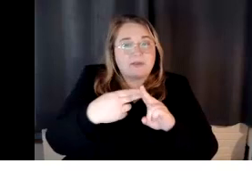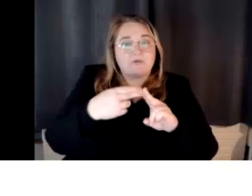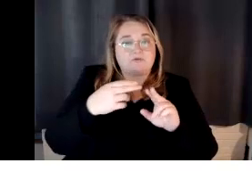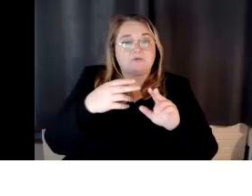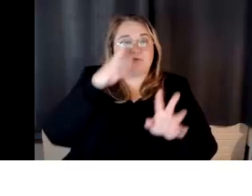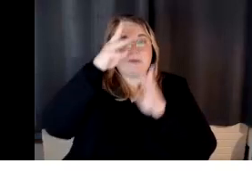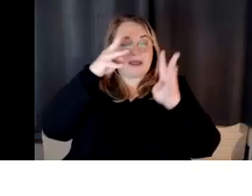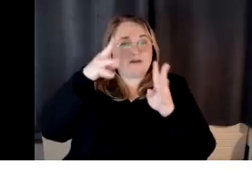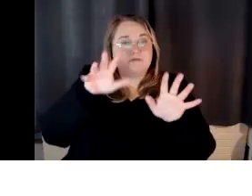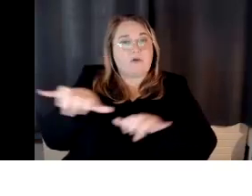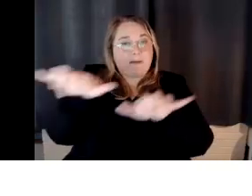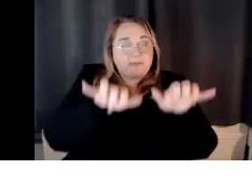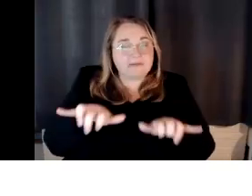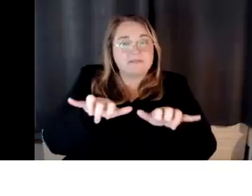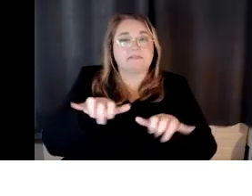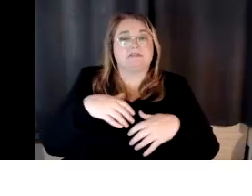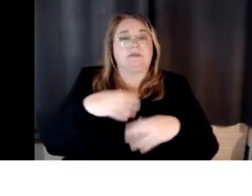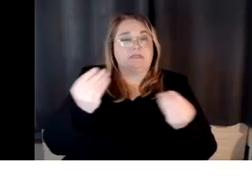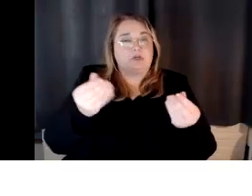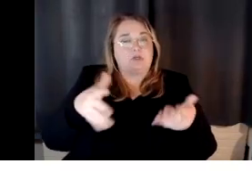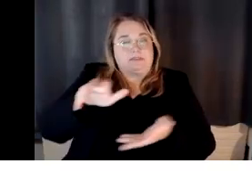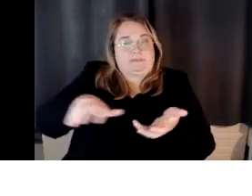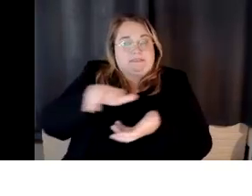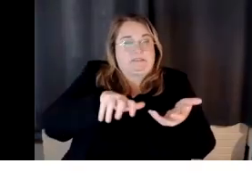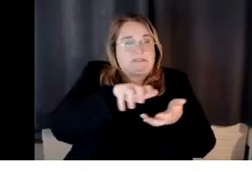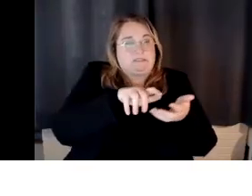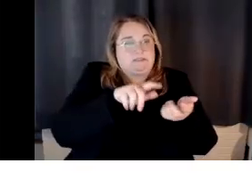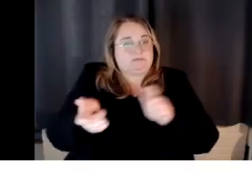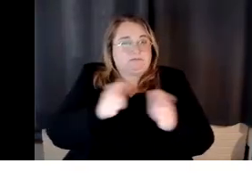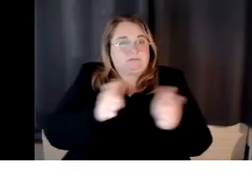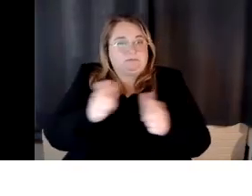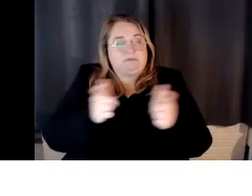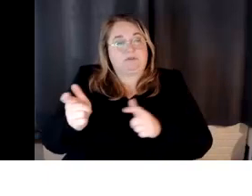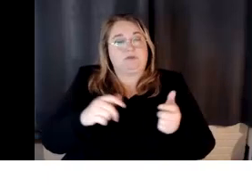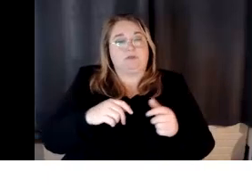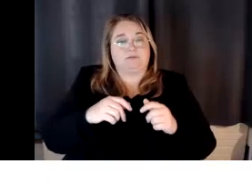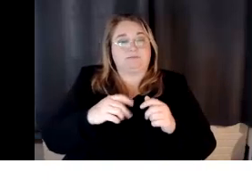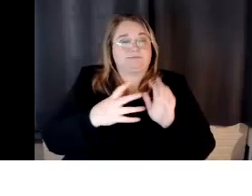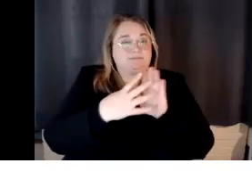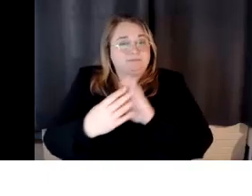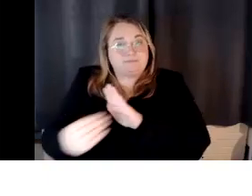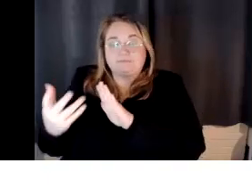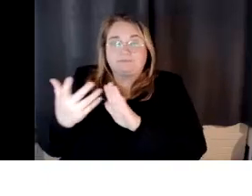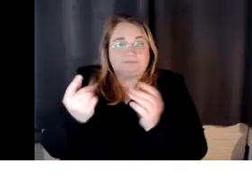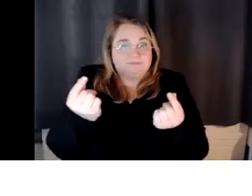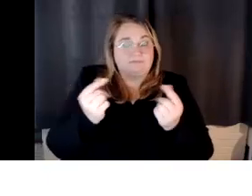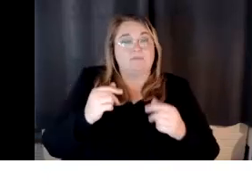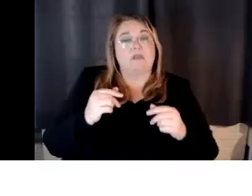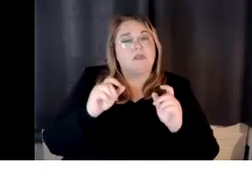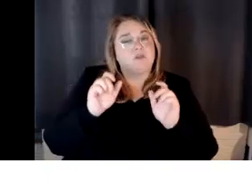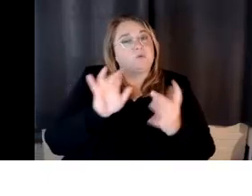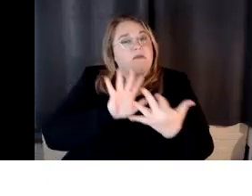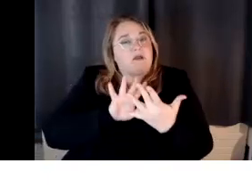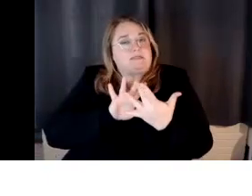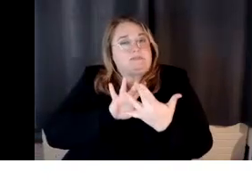materials, creating collections with open educational resources, feel free to contact me. I'm available to just answer questions, especially if you have a specific